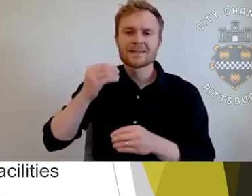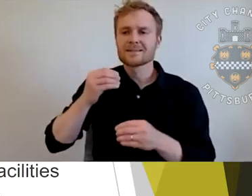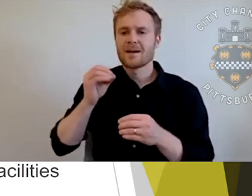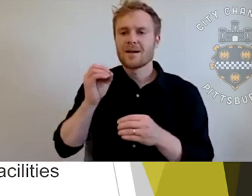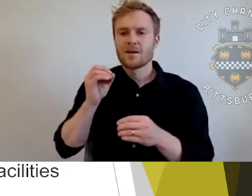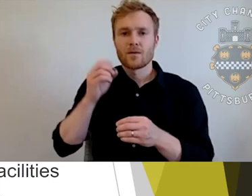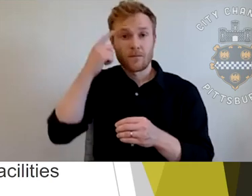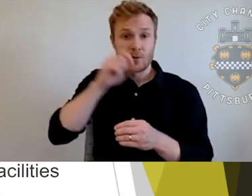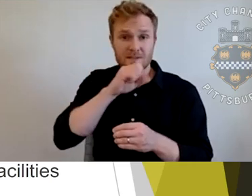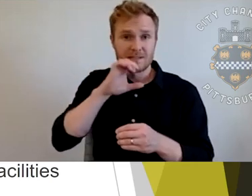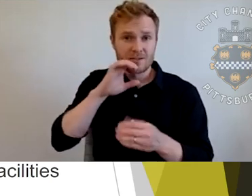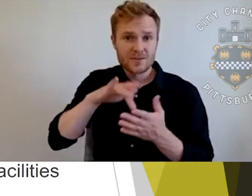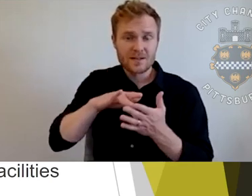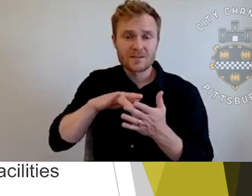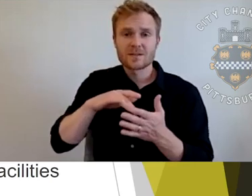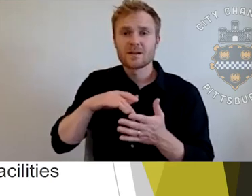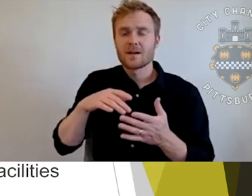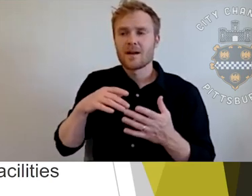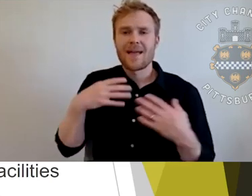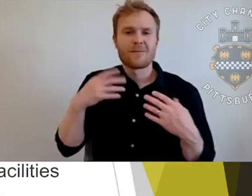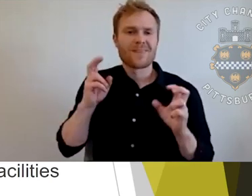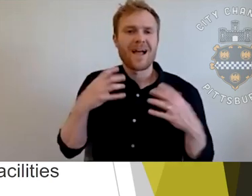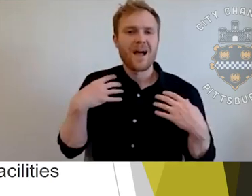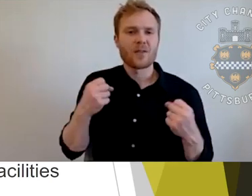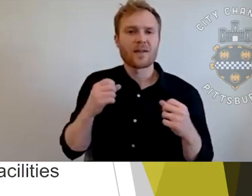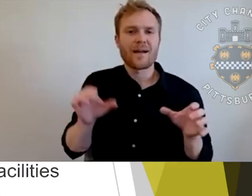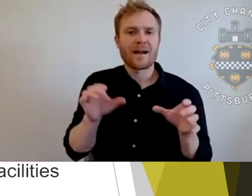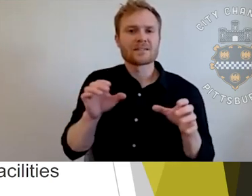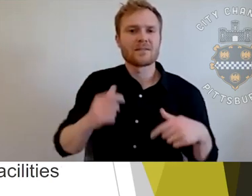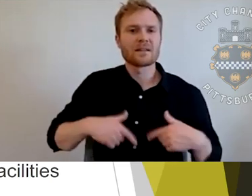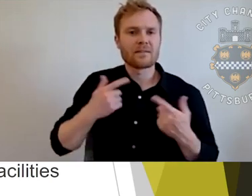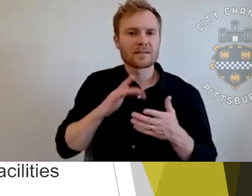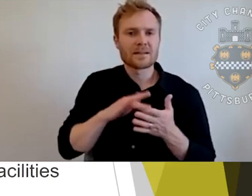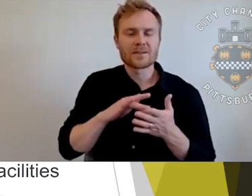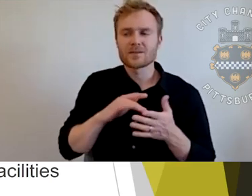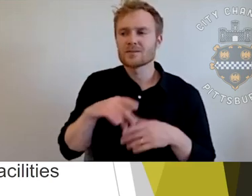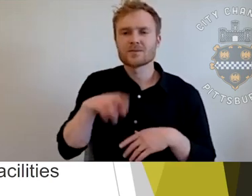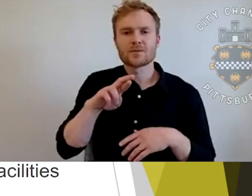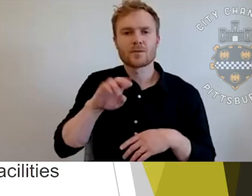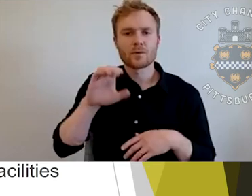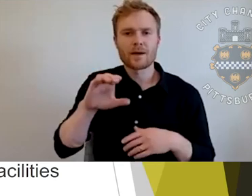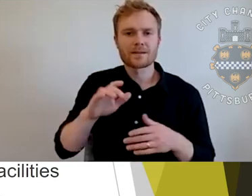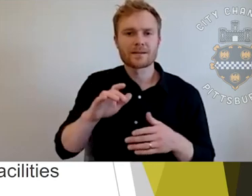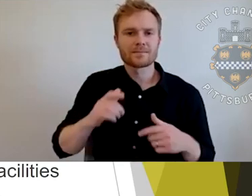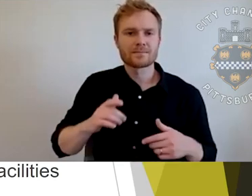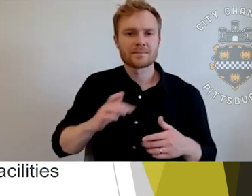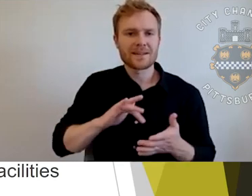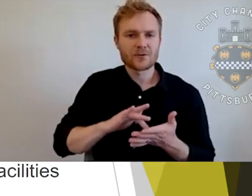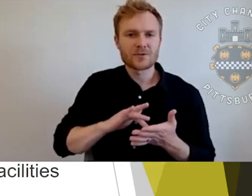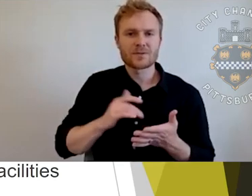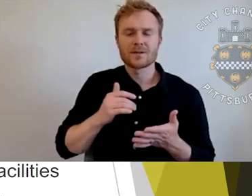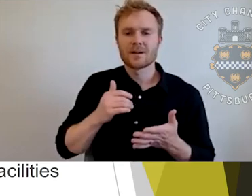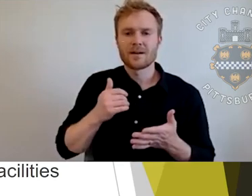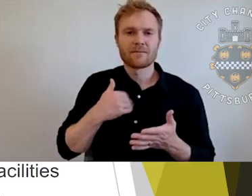senior centers, healthy active living centers, uh, our recreation centers, we have 10 of those, uh, any of the aquatics